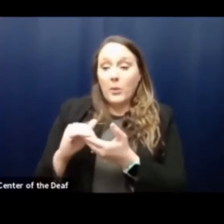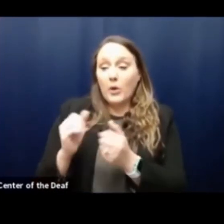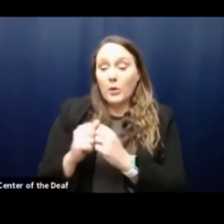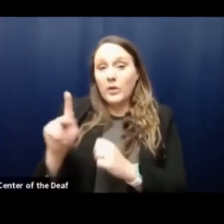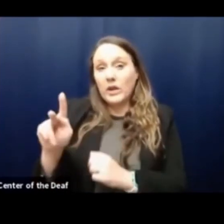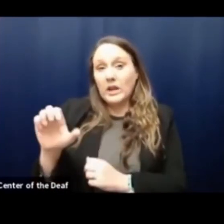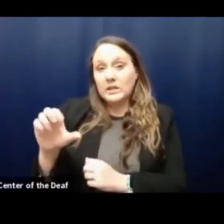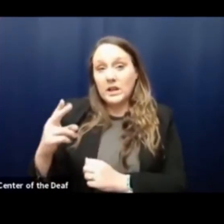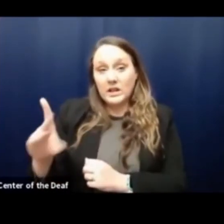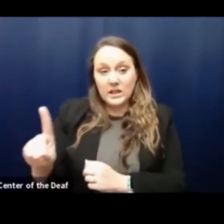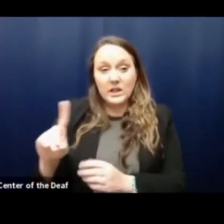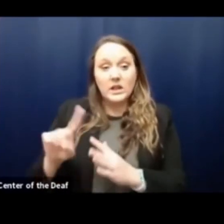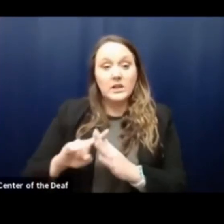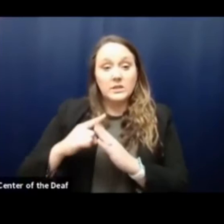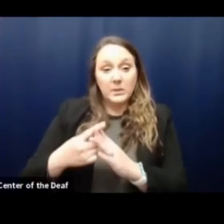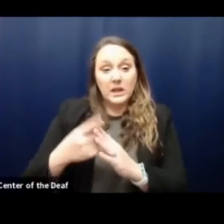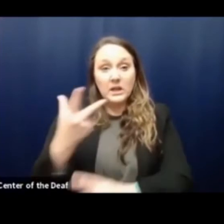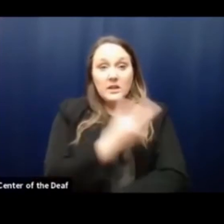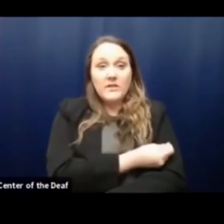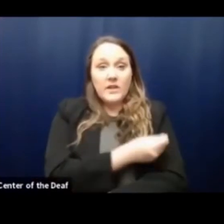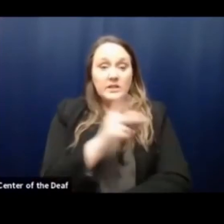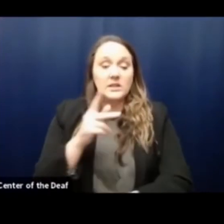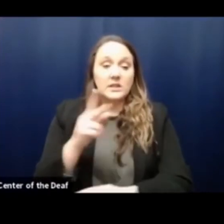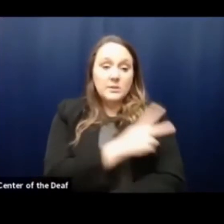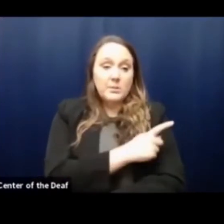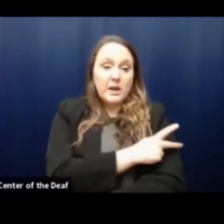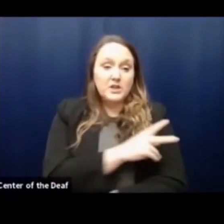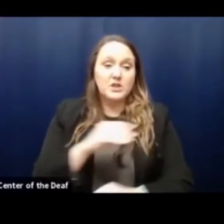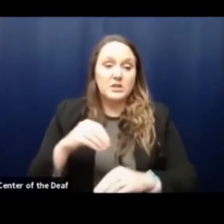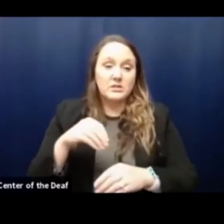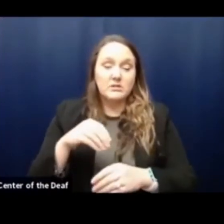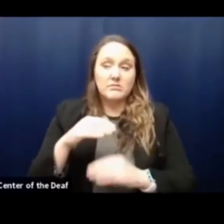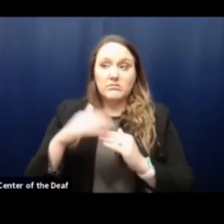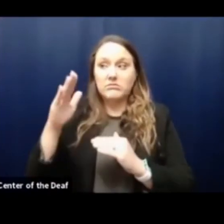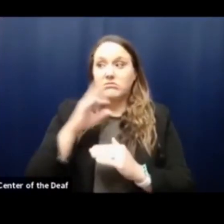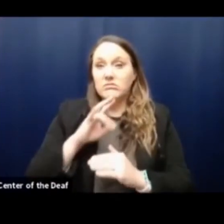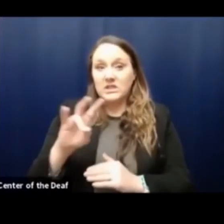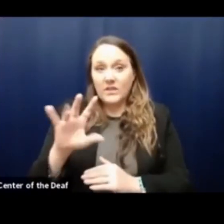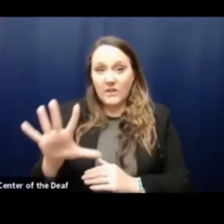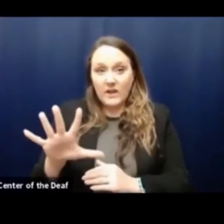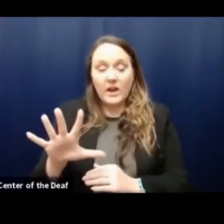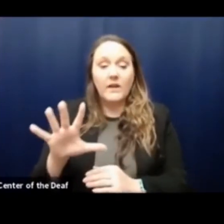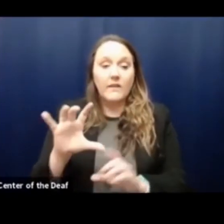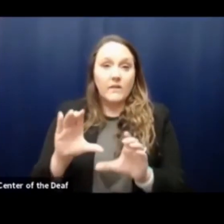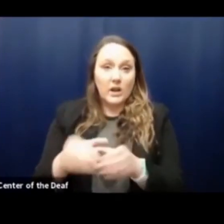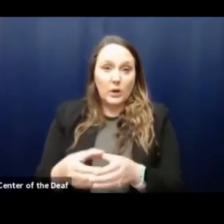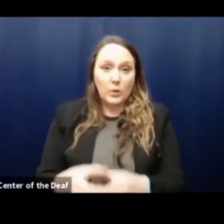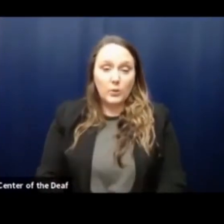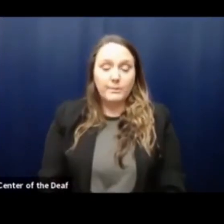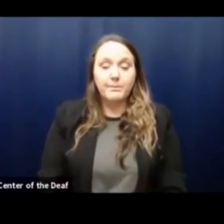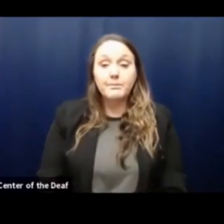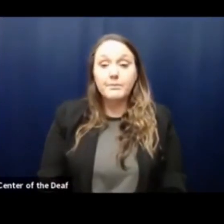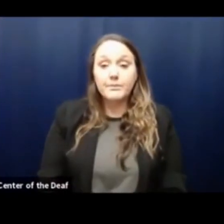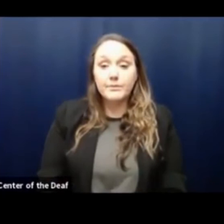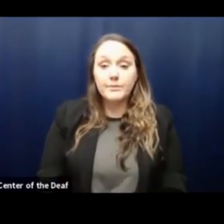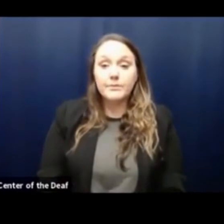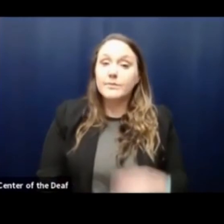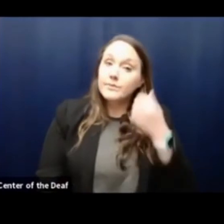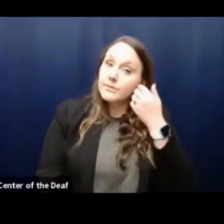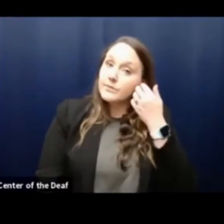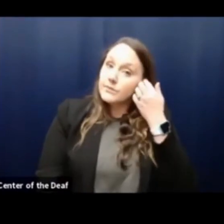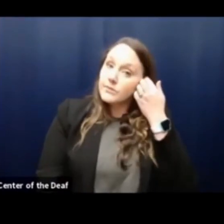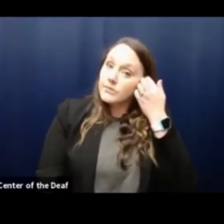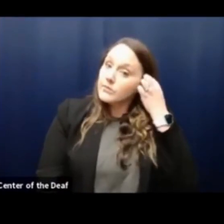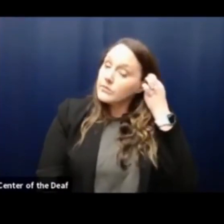Department to begin to vaccinate those patients in that 75 year and older category. And then